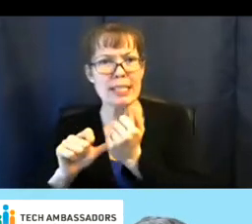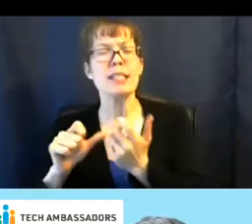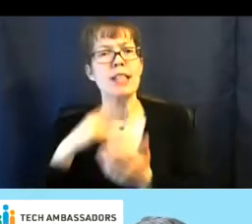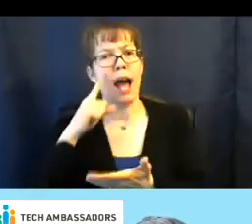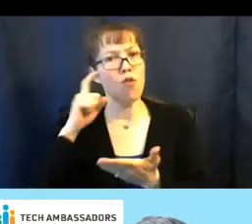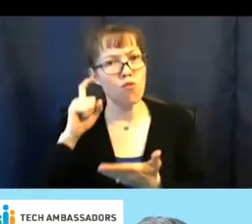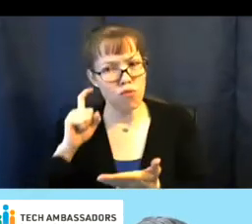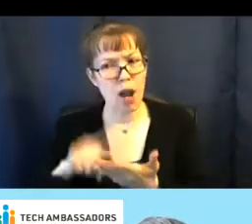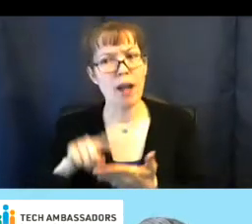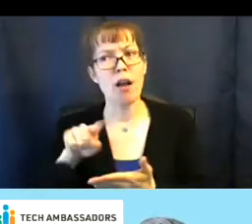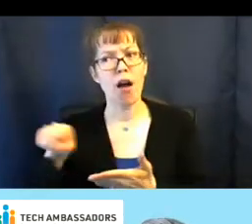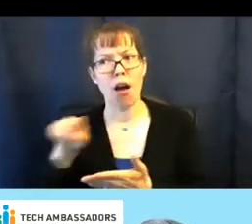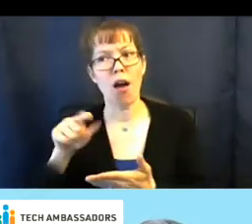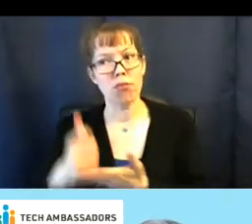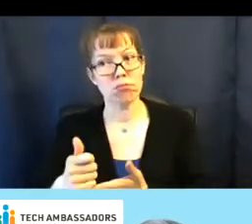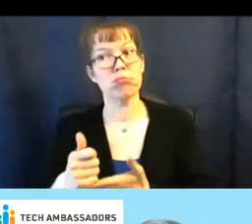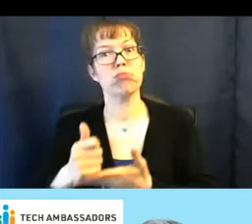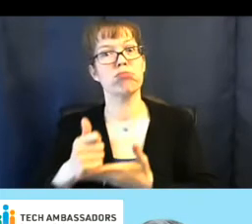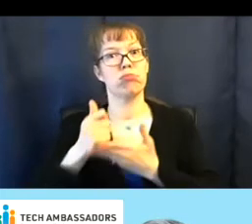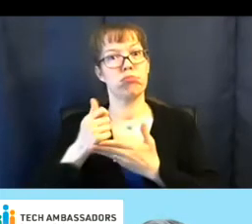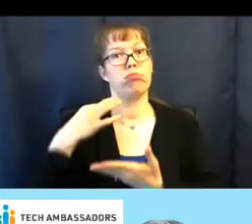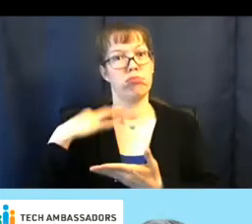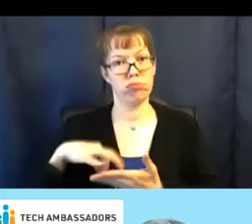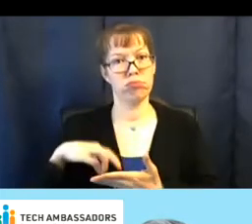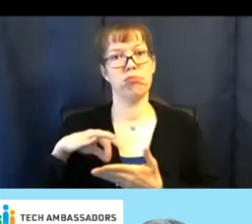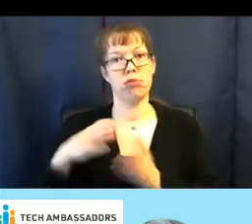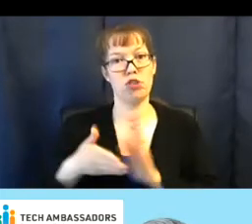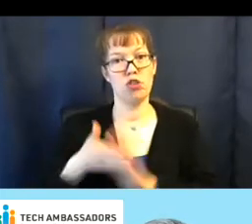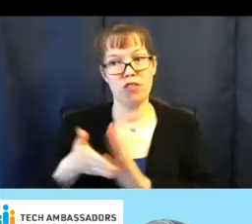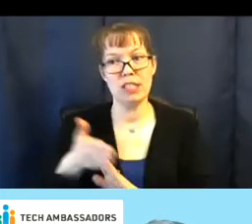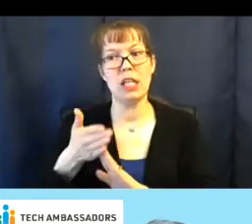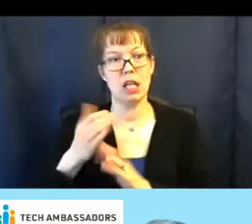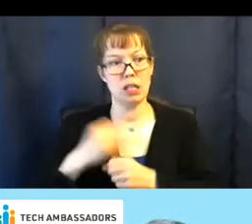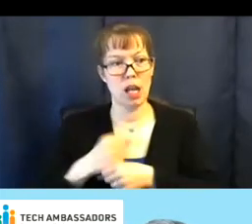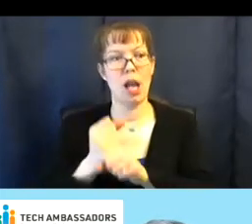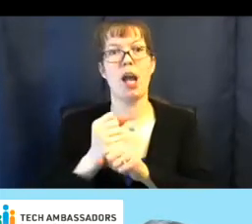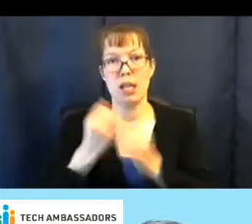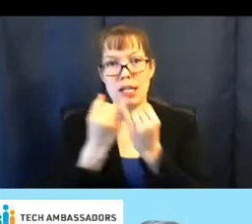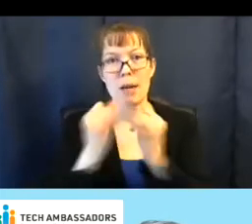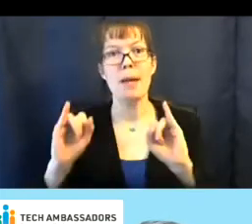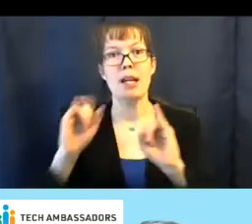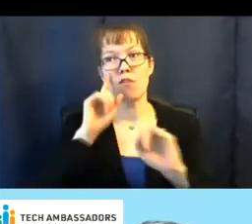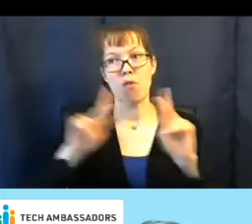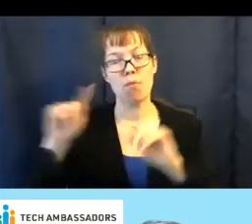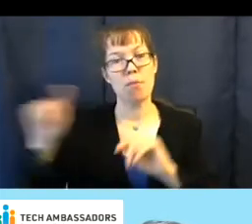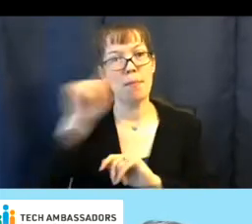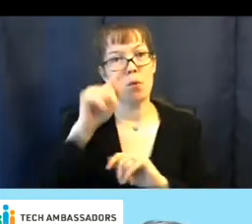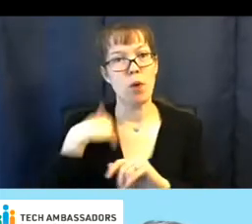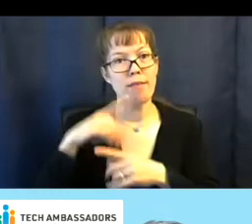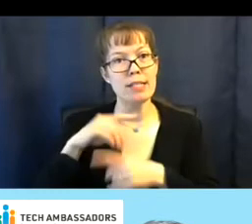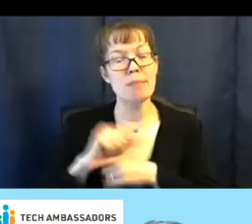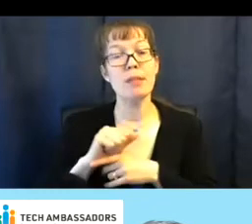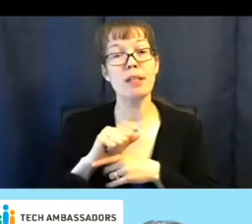how helpful they could be to facilitate independence for people with disabilities. But I